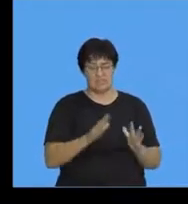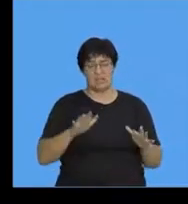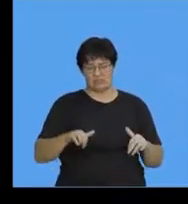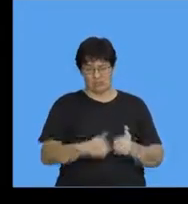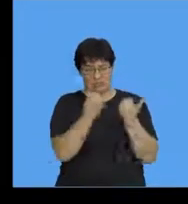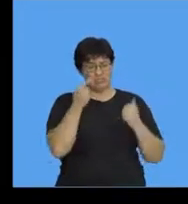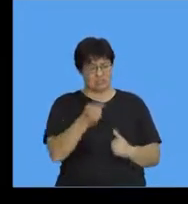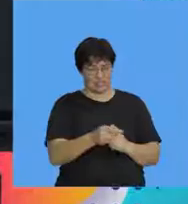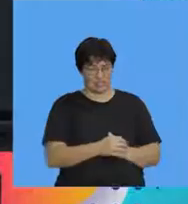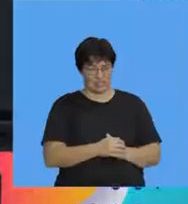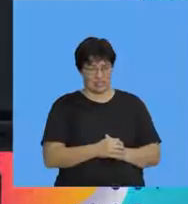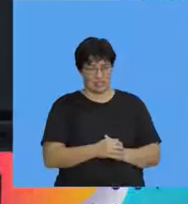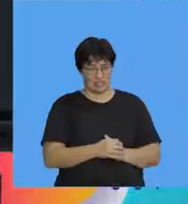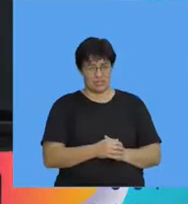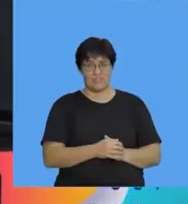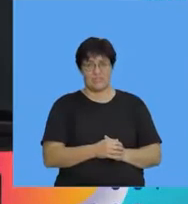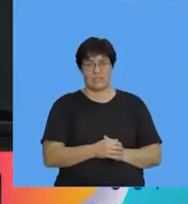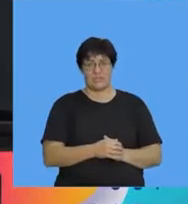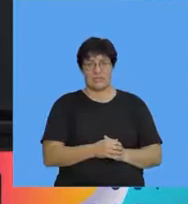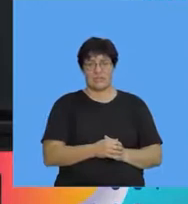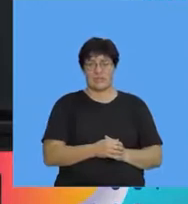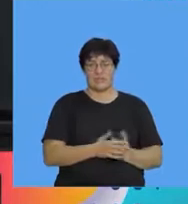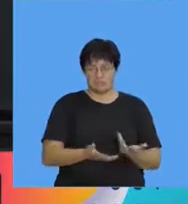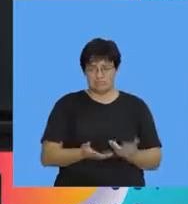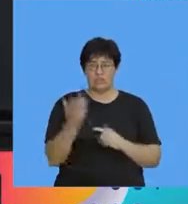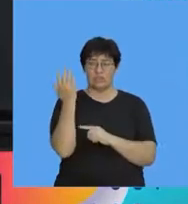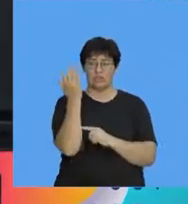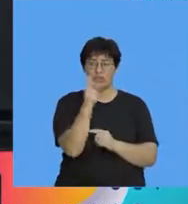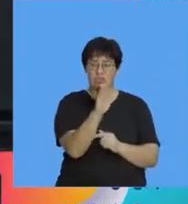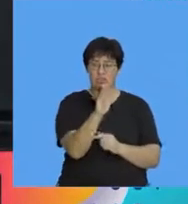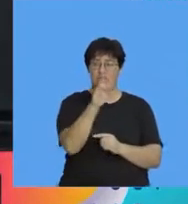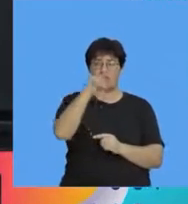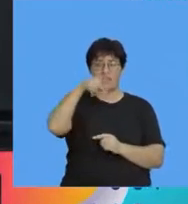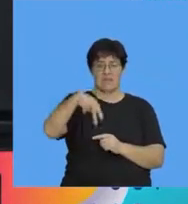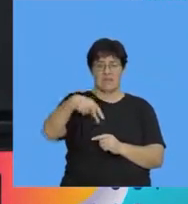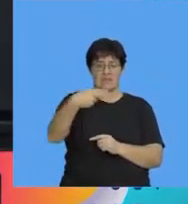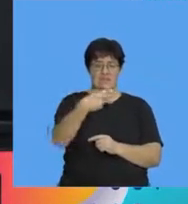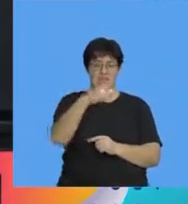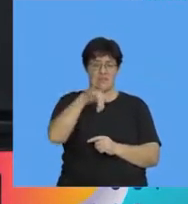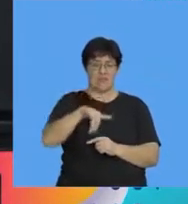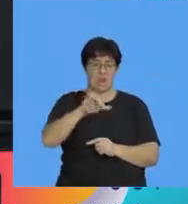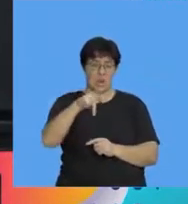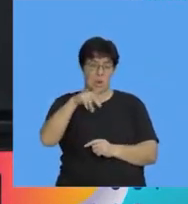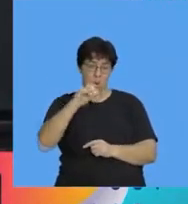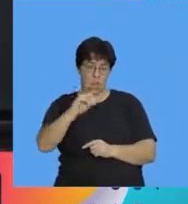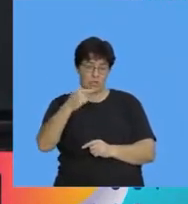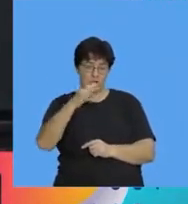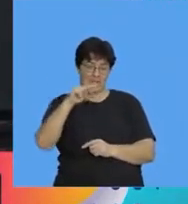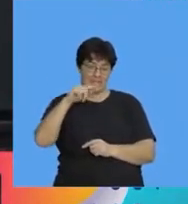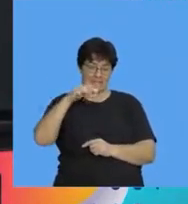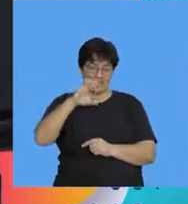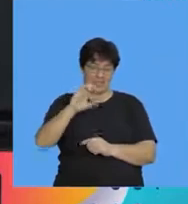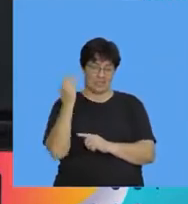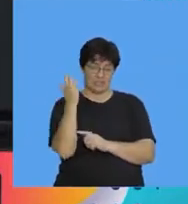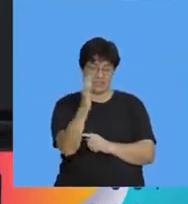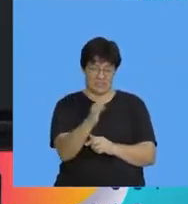quite a challenging one and it's called the phylogenetic tree now what a phylogenetic tree is it